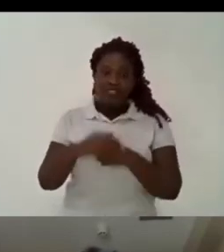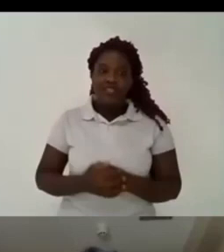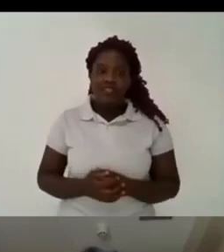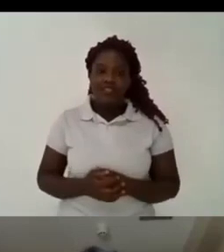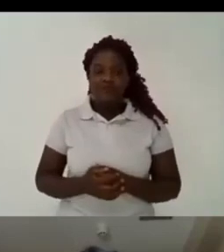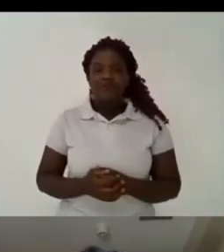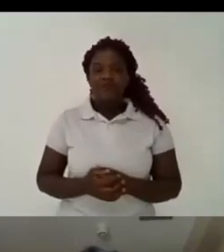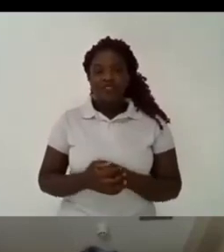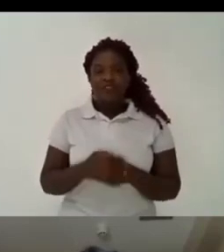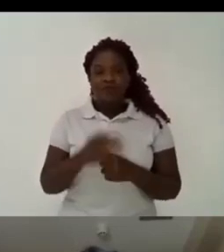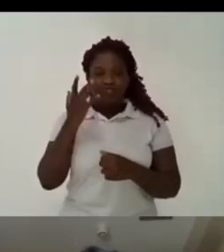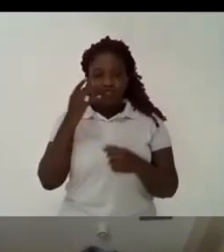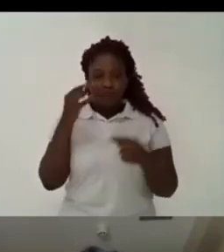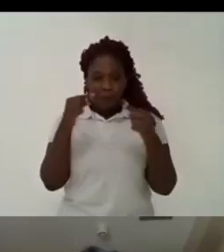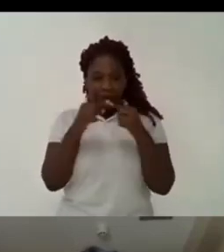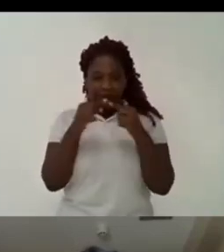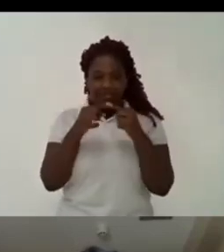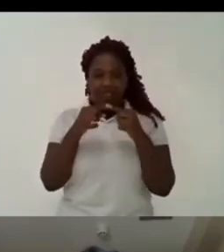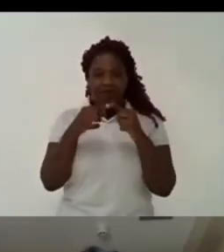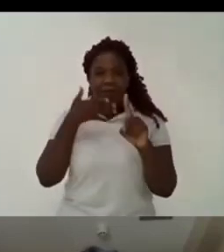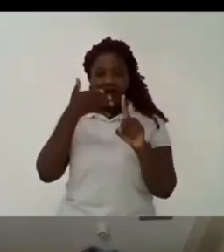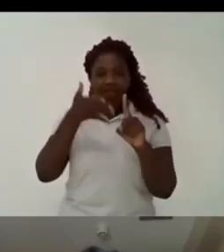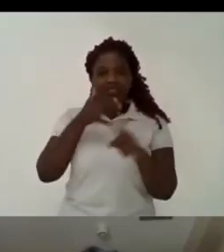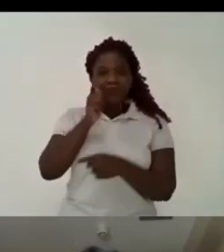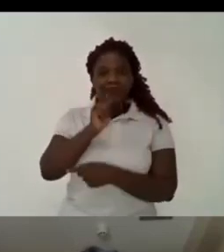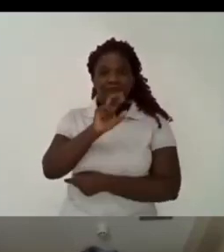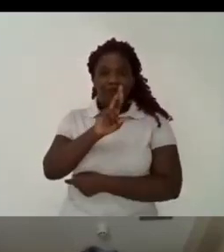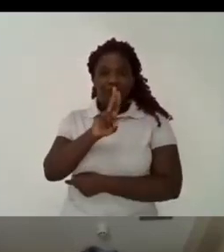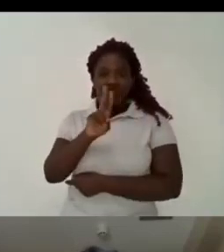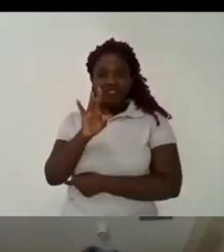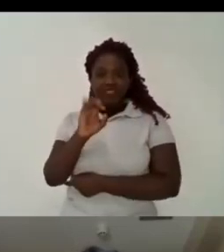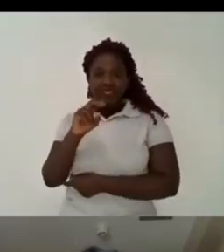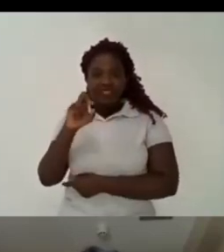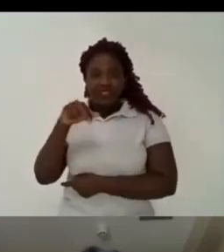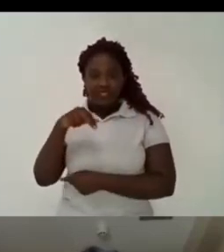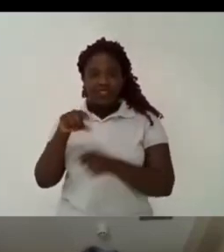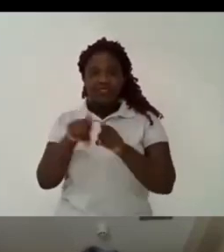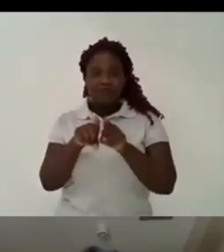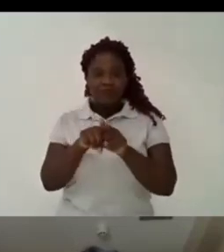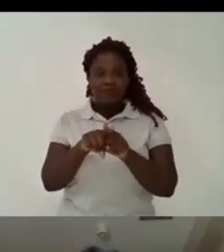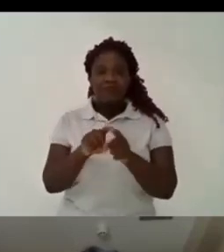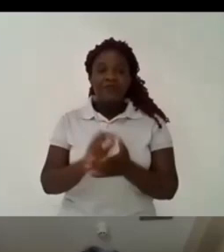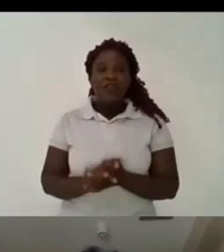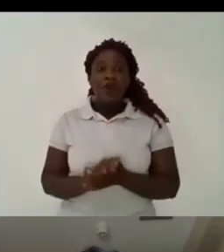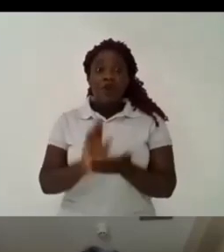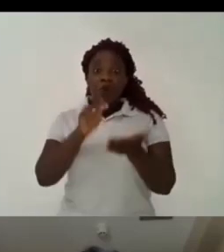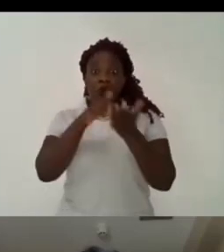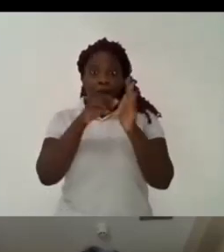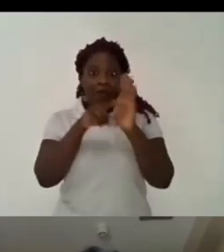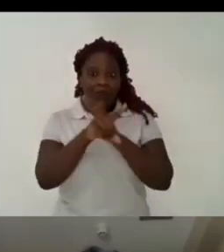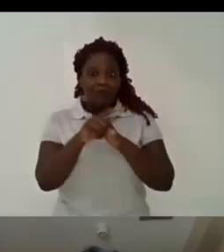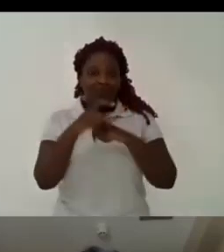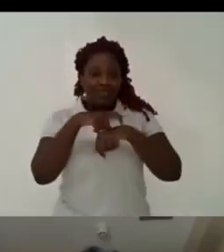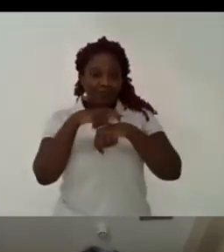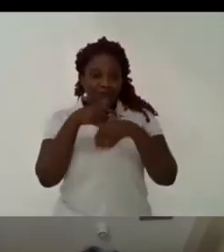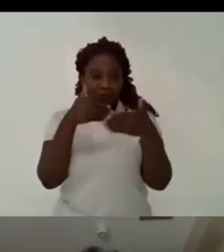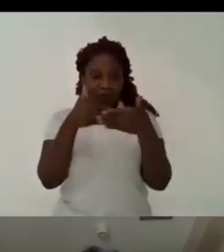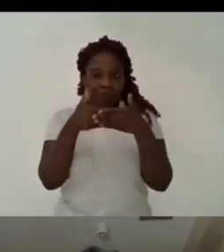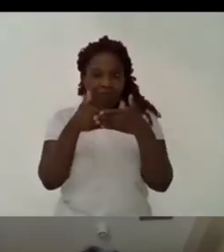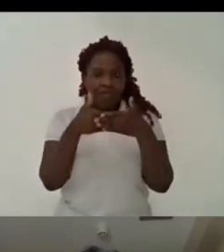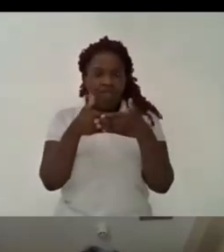active role in the university and this will link with uh with uh